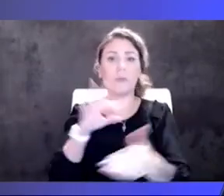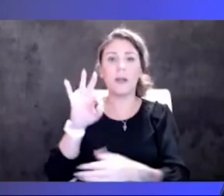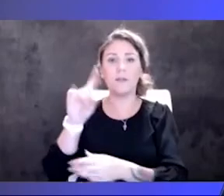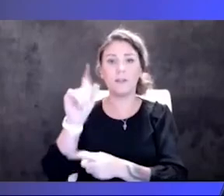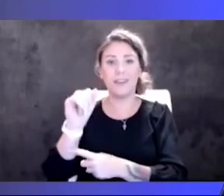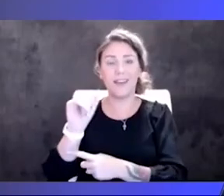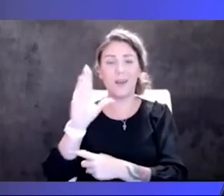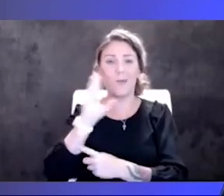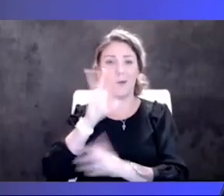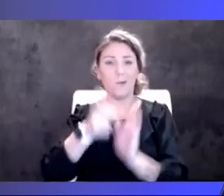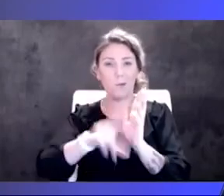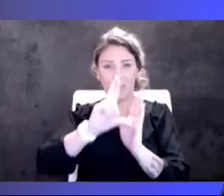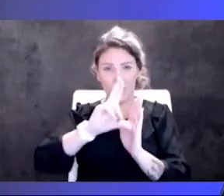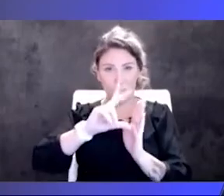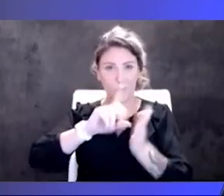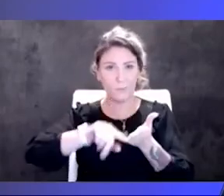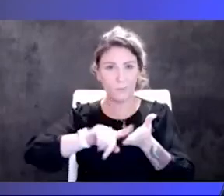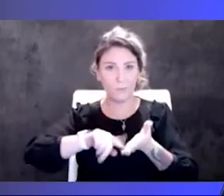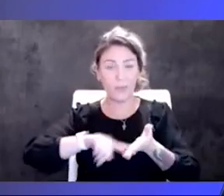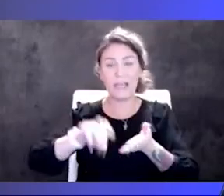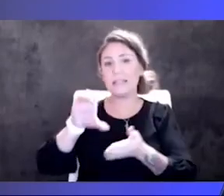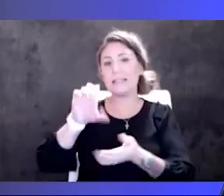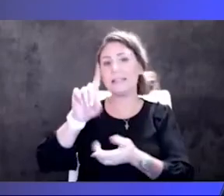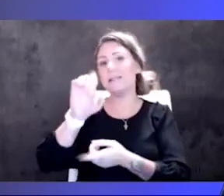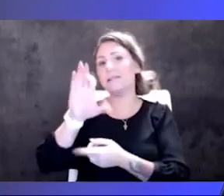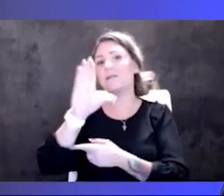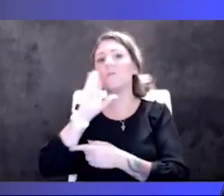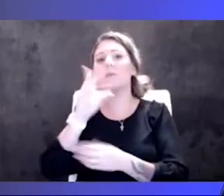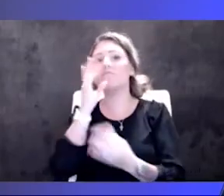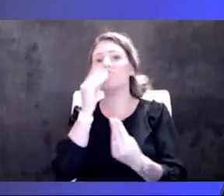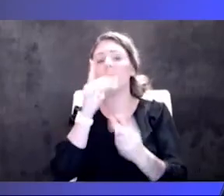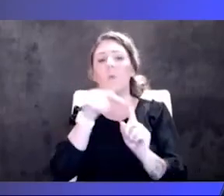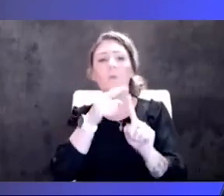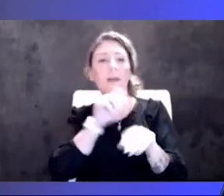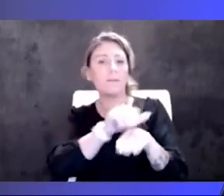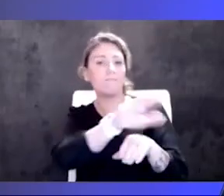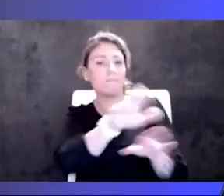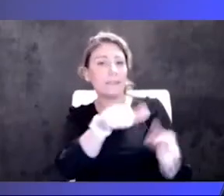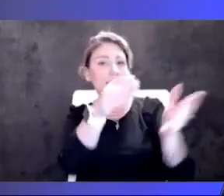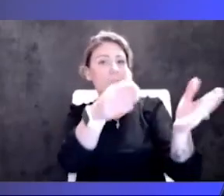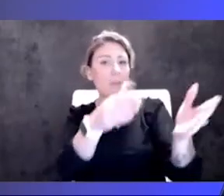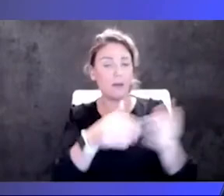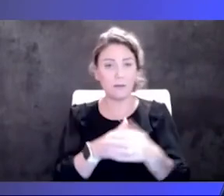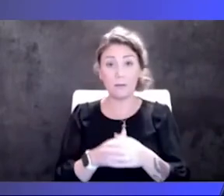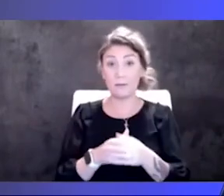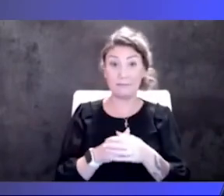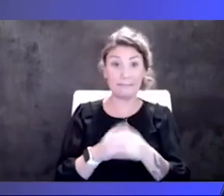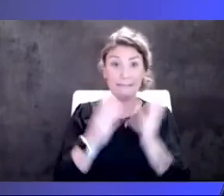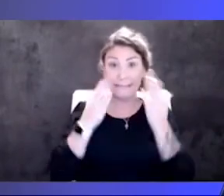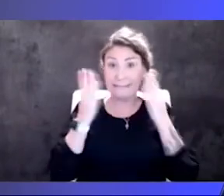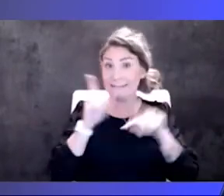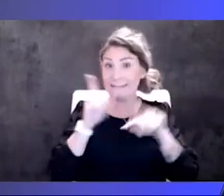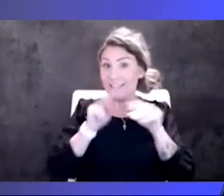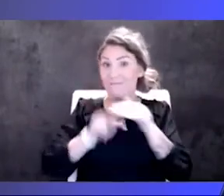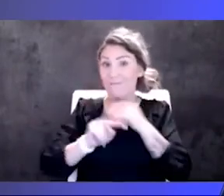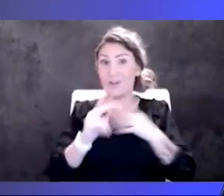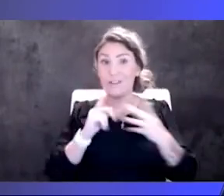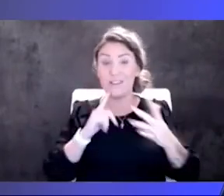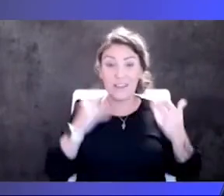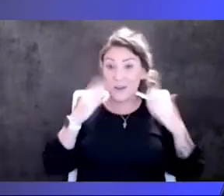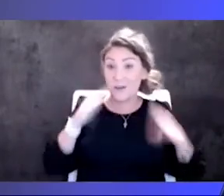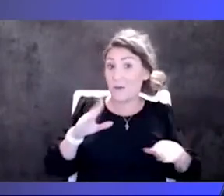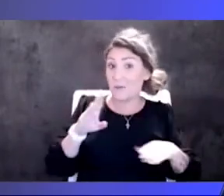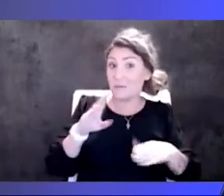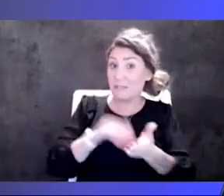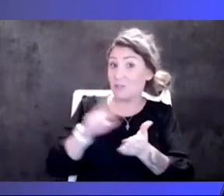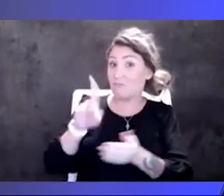and CDC will consider it when it's put before them. I don't have a magic ball on that one. I don't know if Dr. Barr or Dr. Hawkinson has